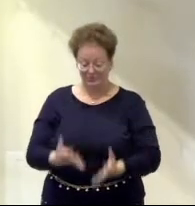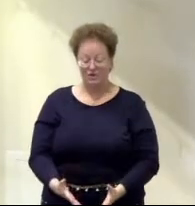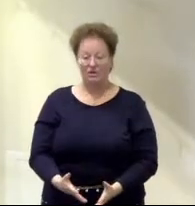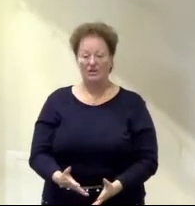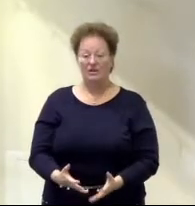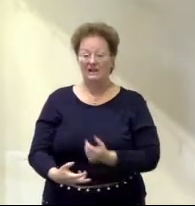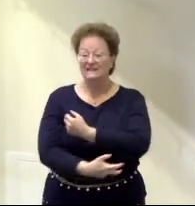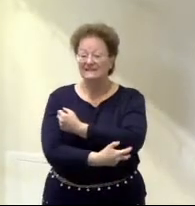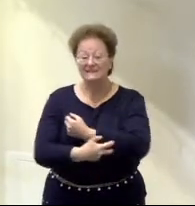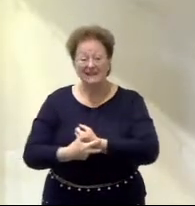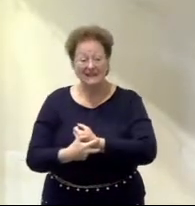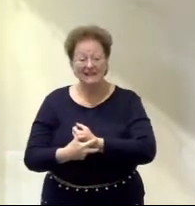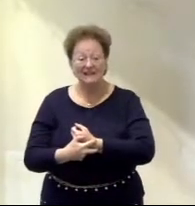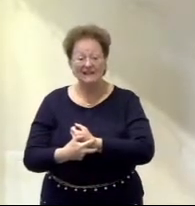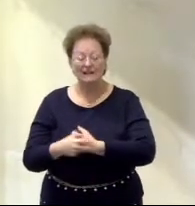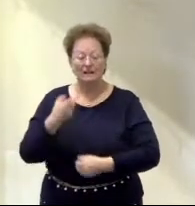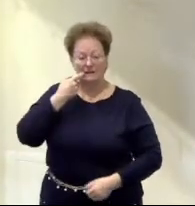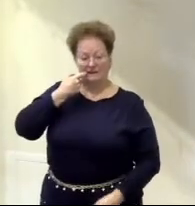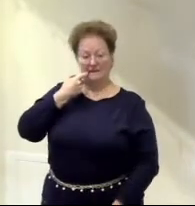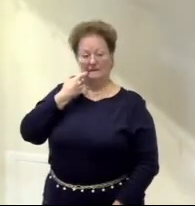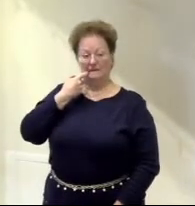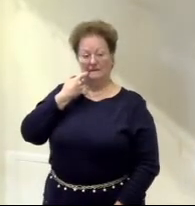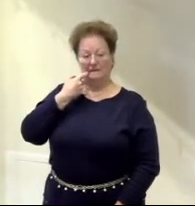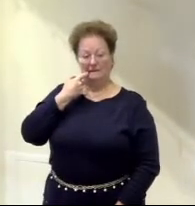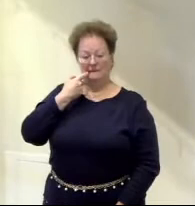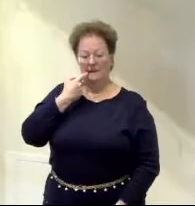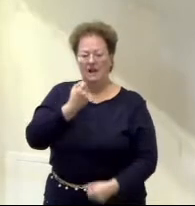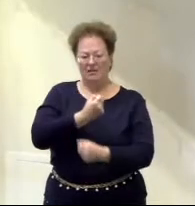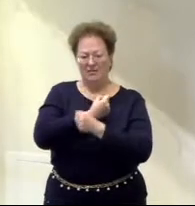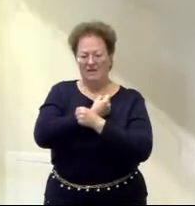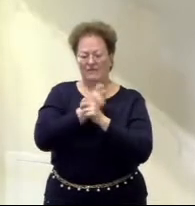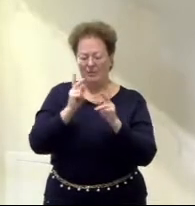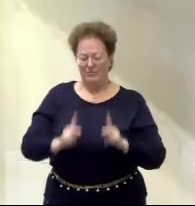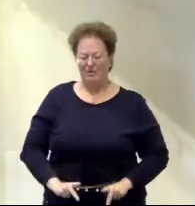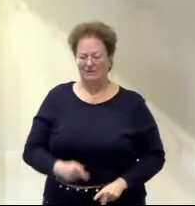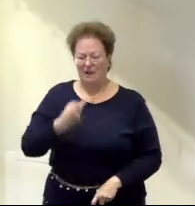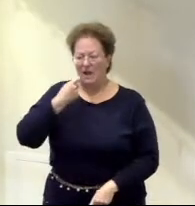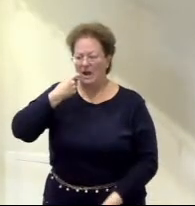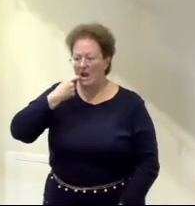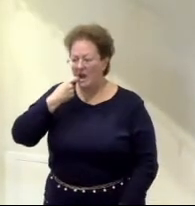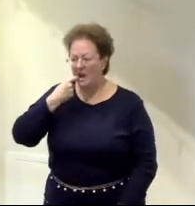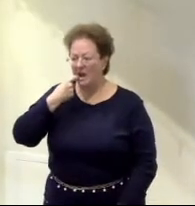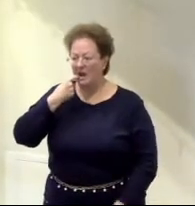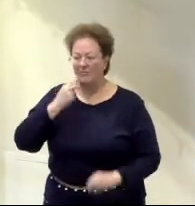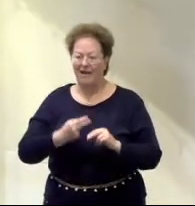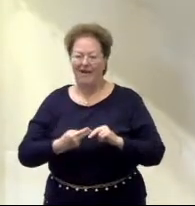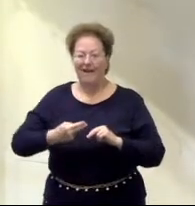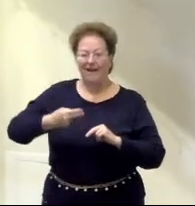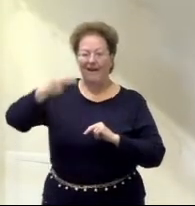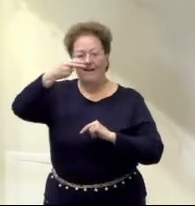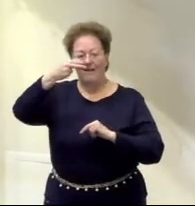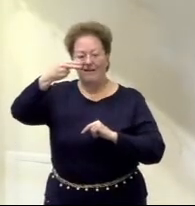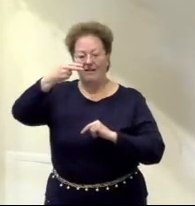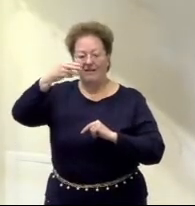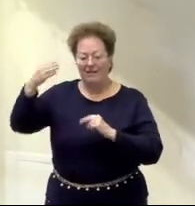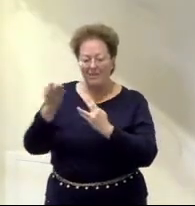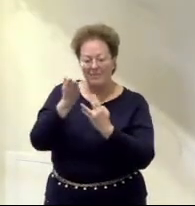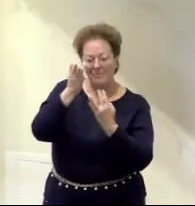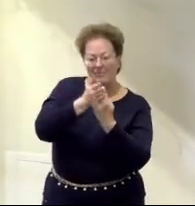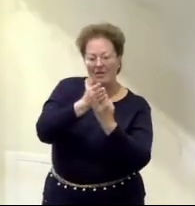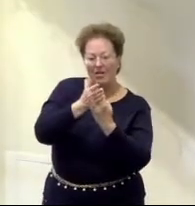fraud. I'm an addict, or I love someone who's an addict. I'm upper class, middle class,